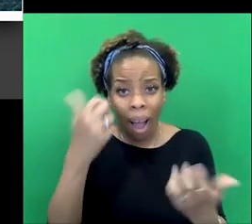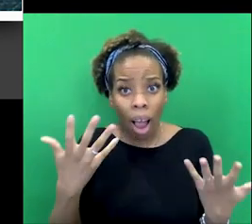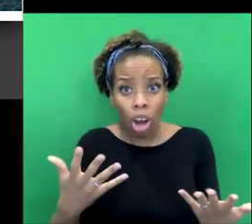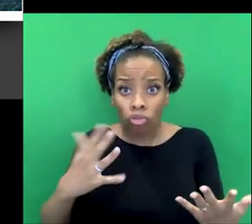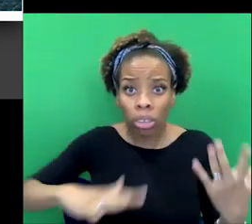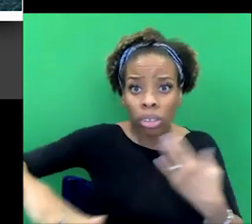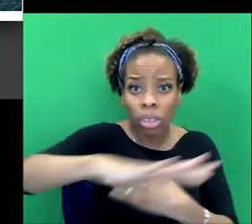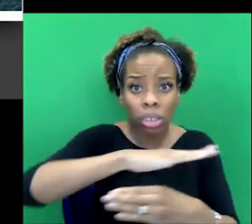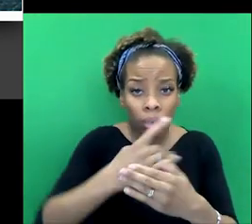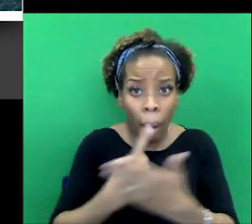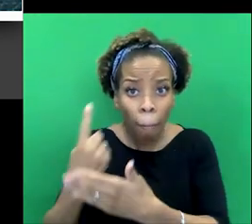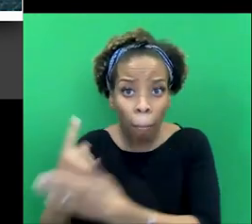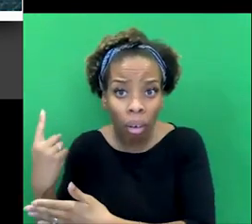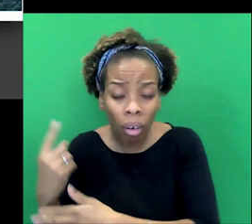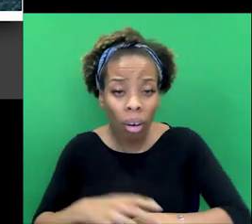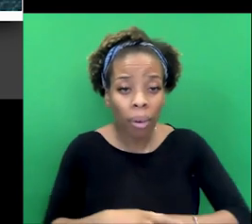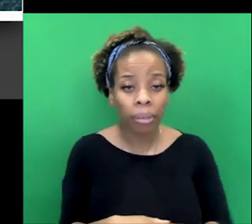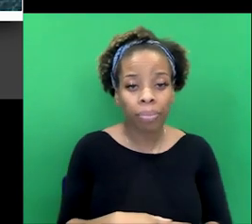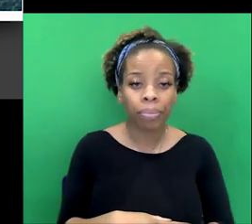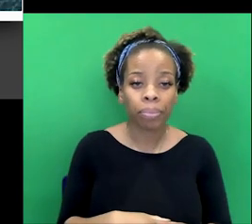that, in, in the stories of the return?